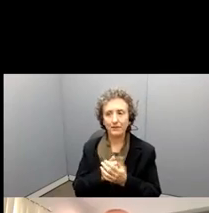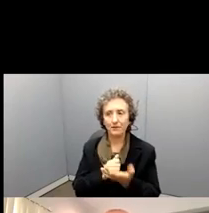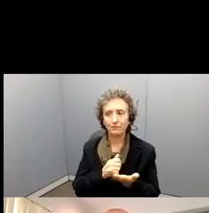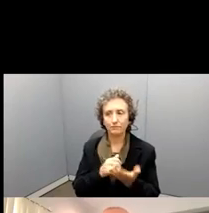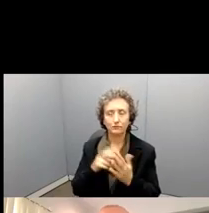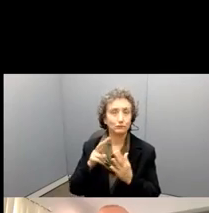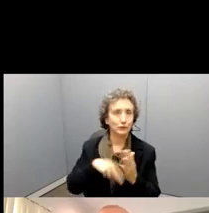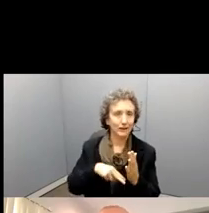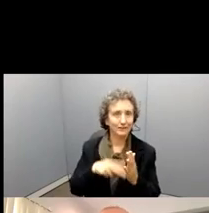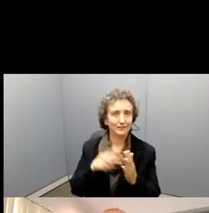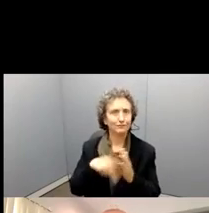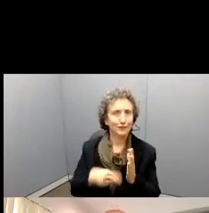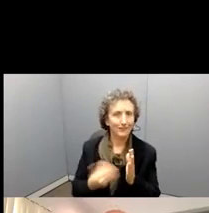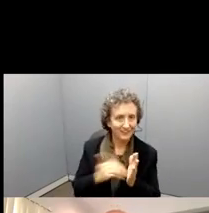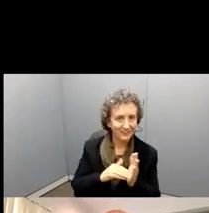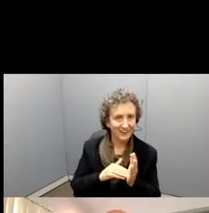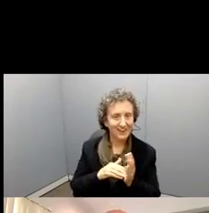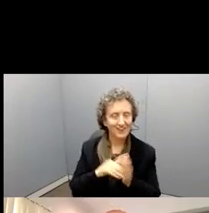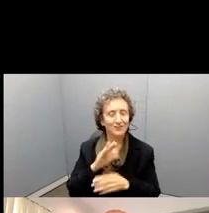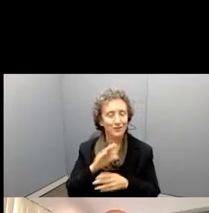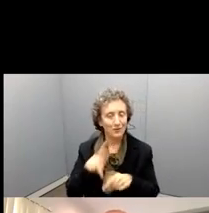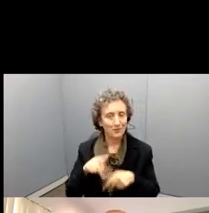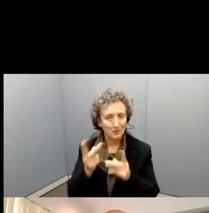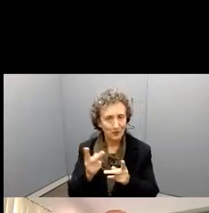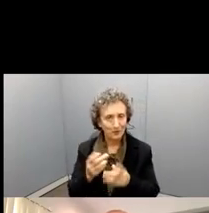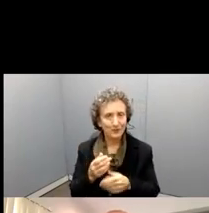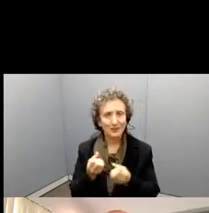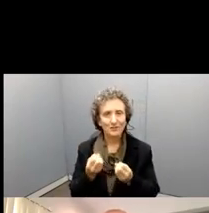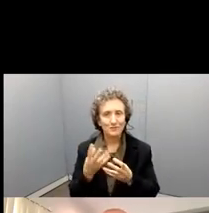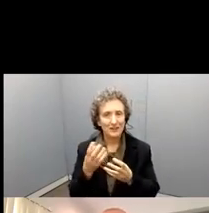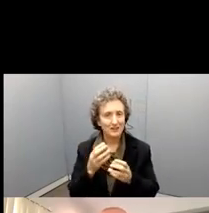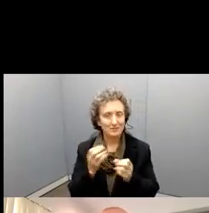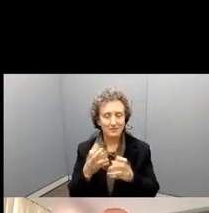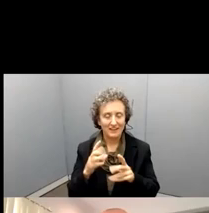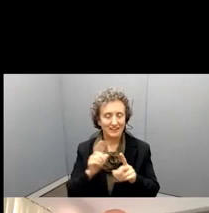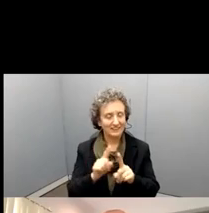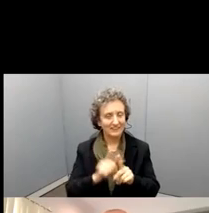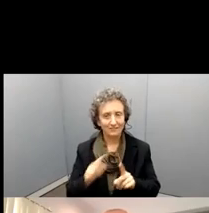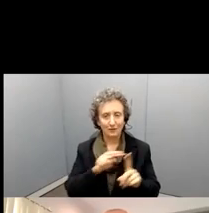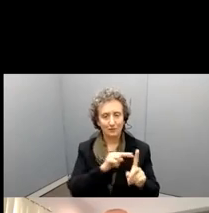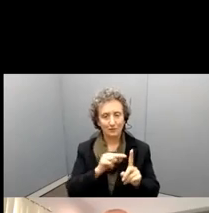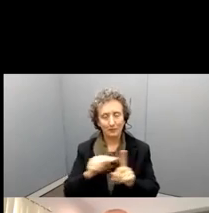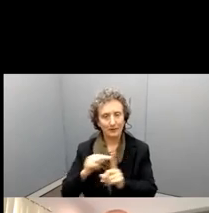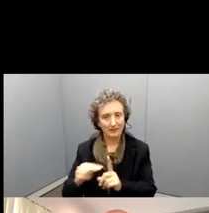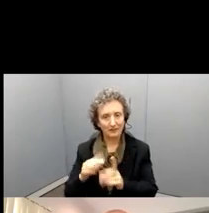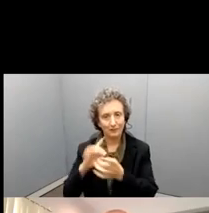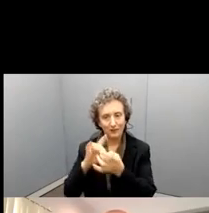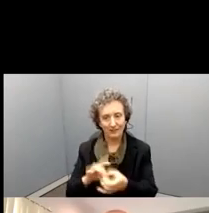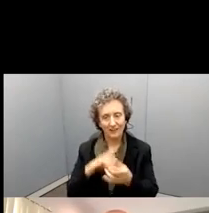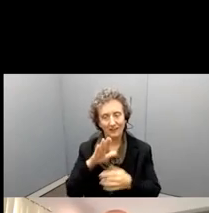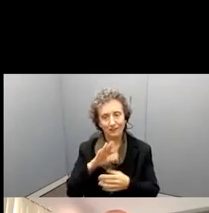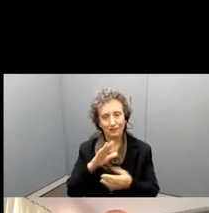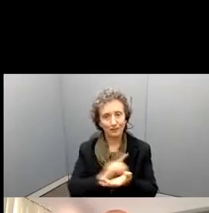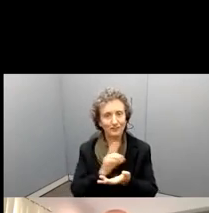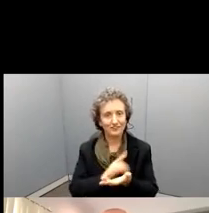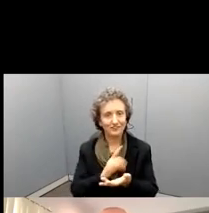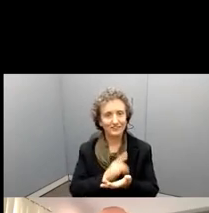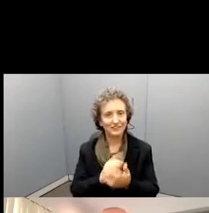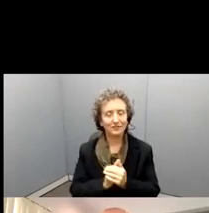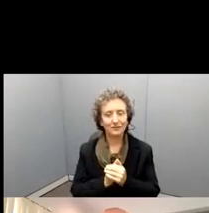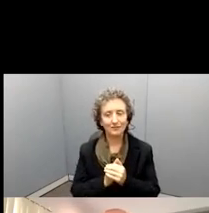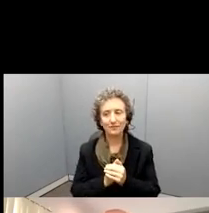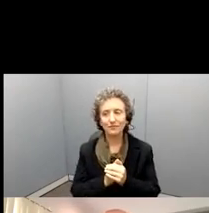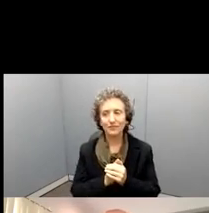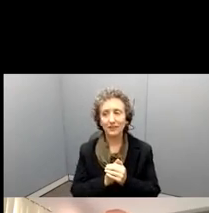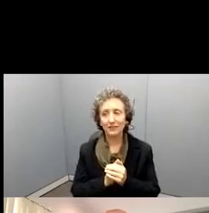your, your proposal, and you've had many different perspectives, perspectives on your, your, your dissertation perspectives, that, that is